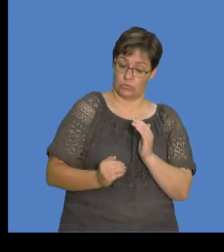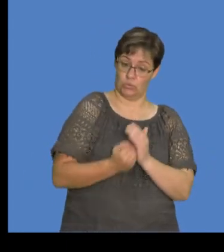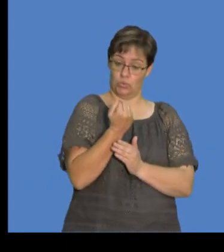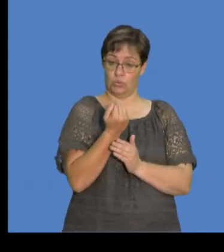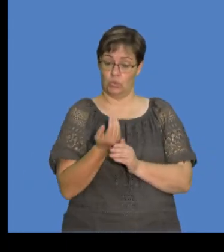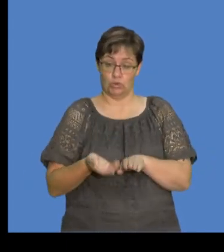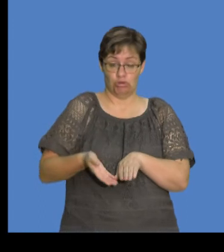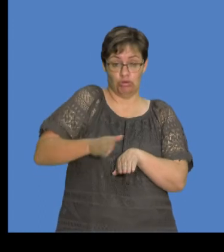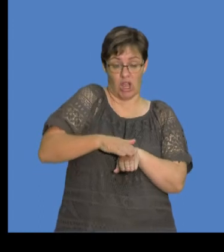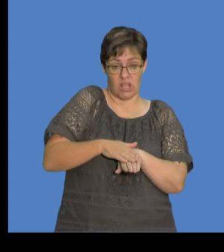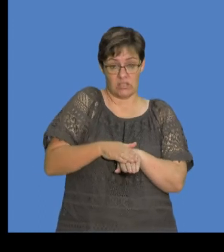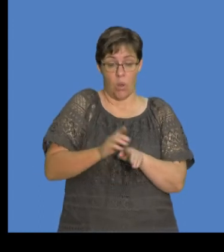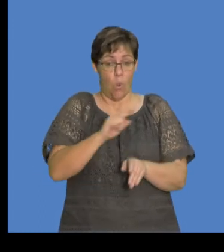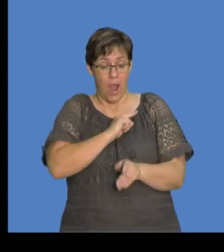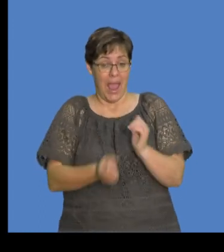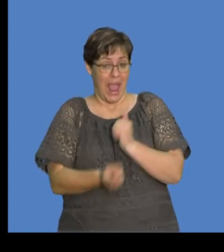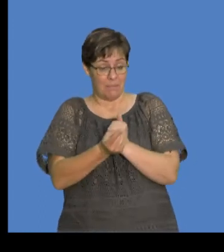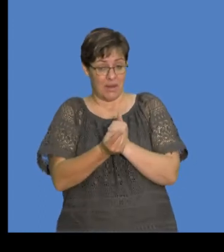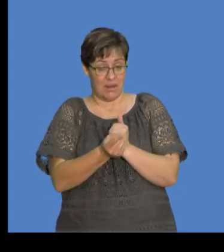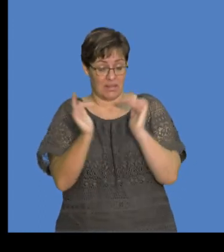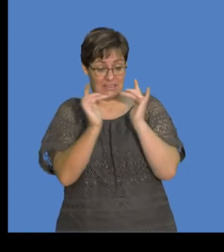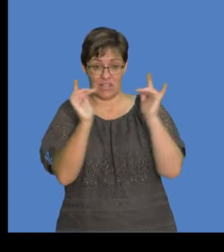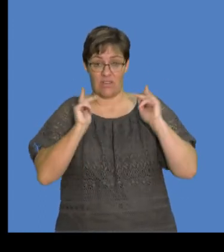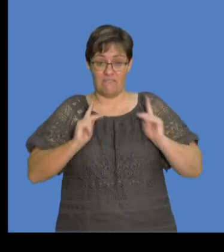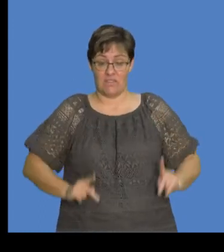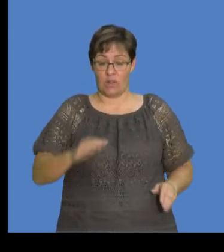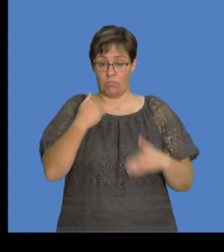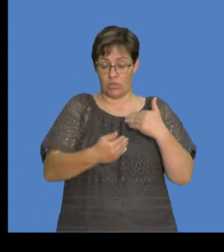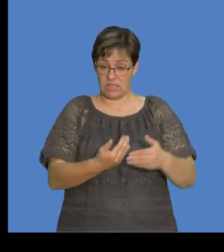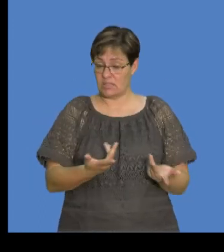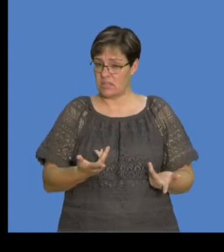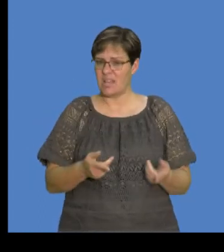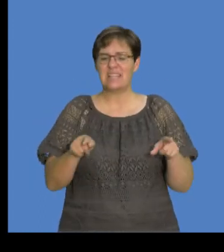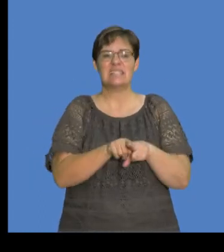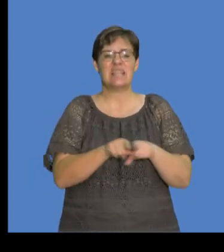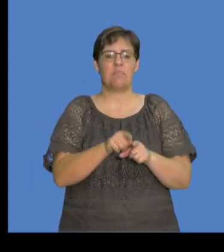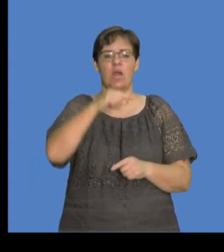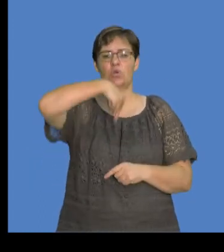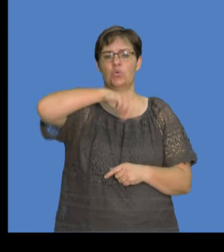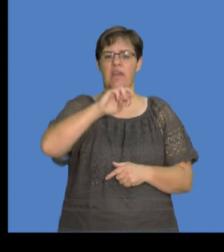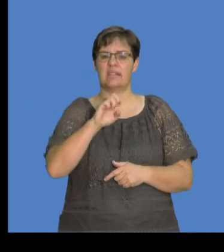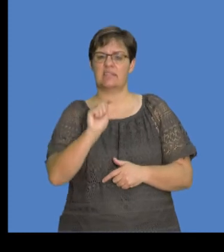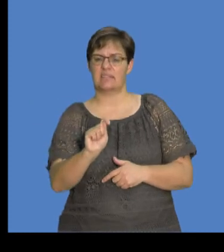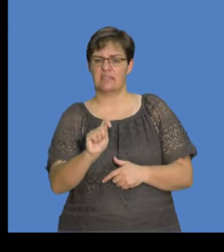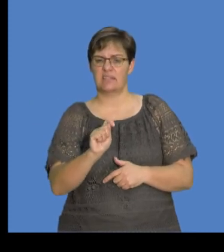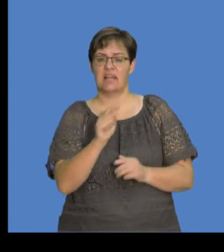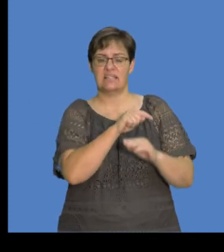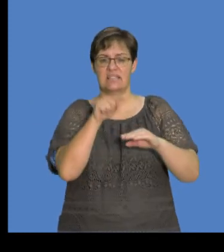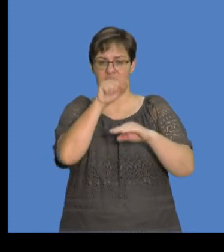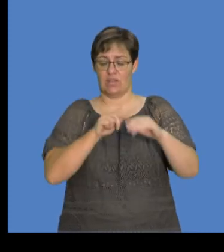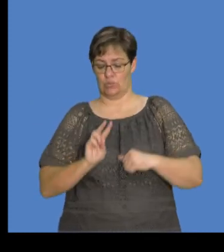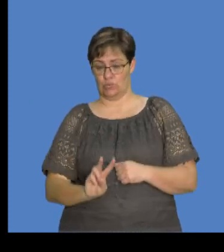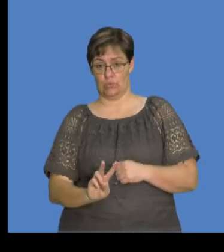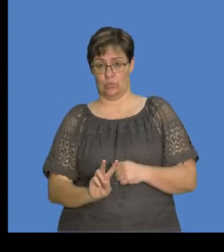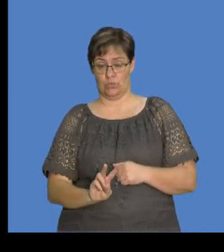during a physical process, which is the same, this is the same as saying Q net divided by